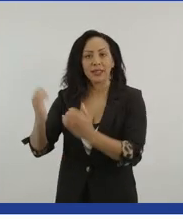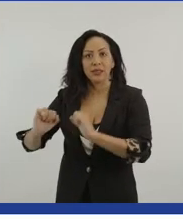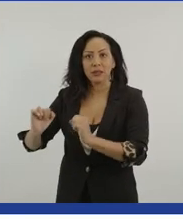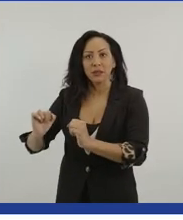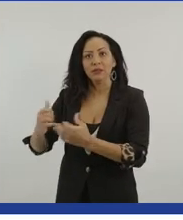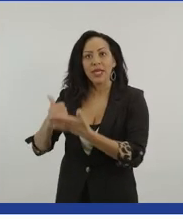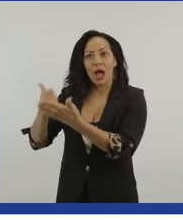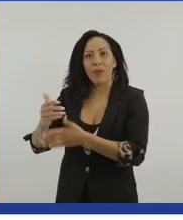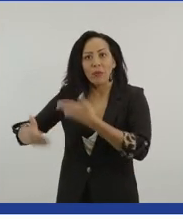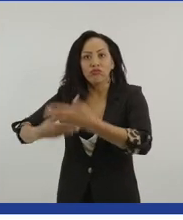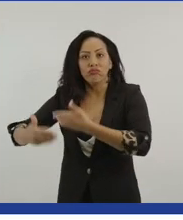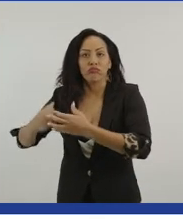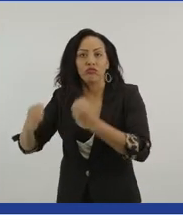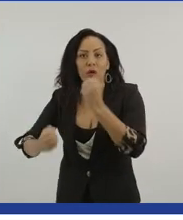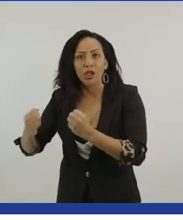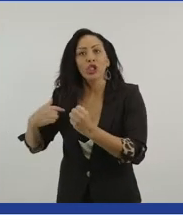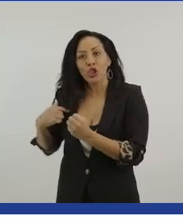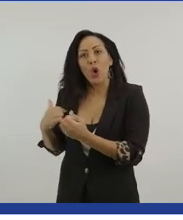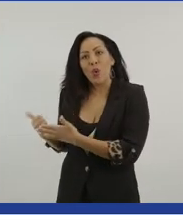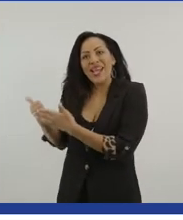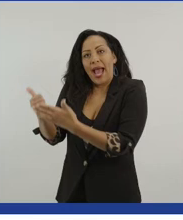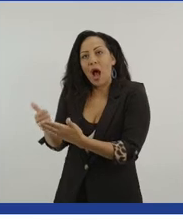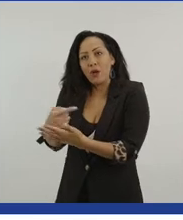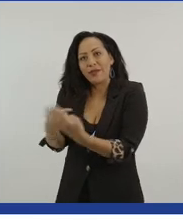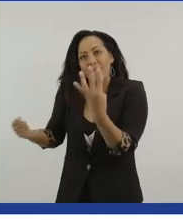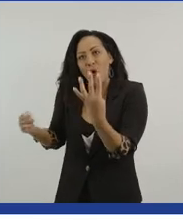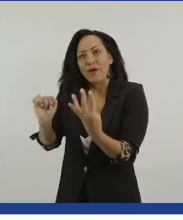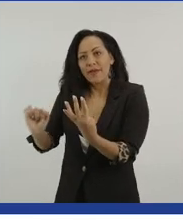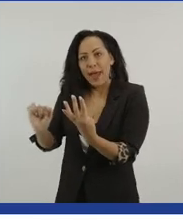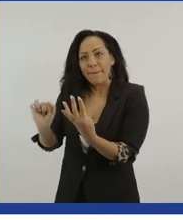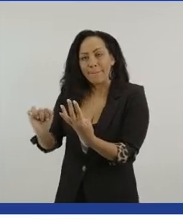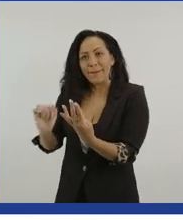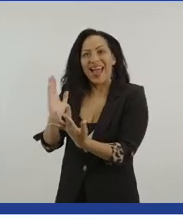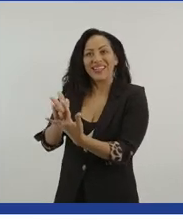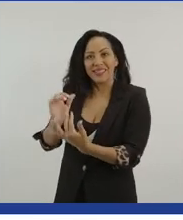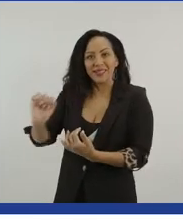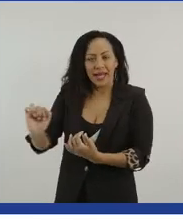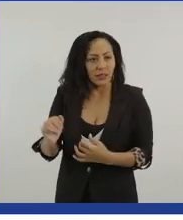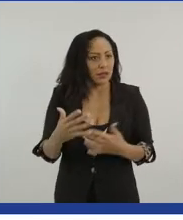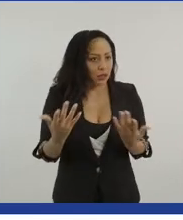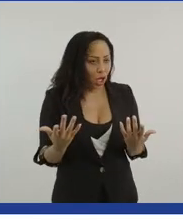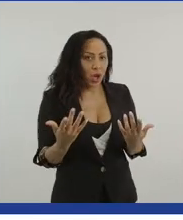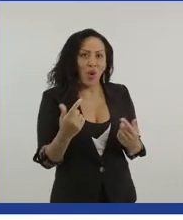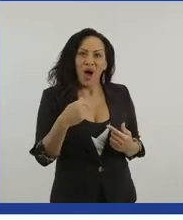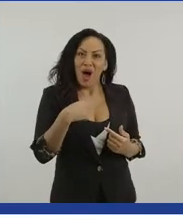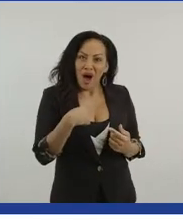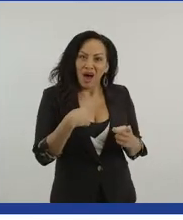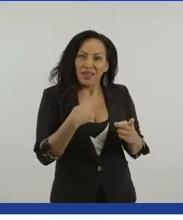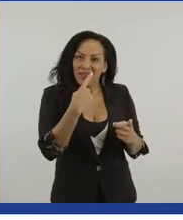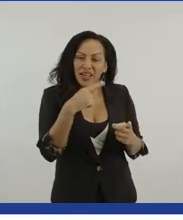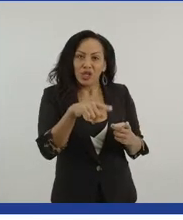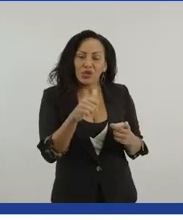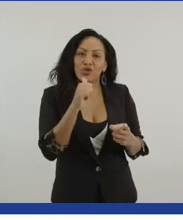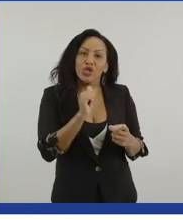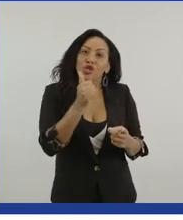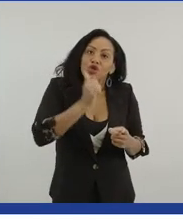prosthetics. And that would be a message to, to you and your family around utilize the, uh, prosthetics as